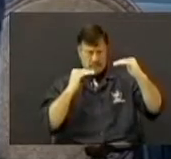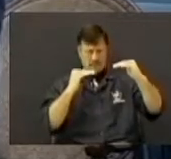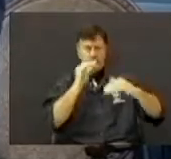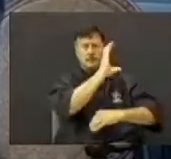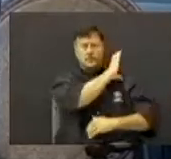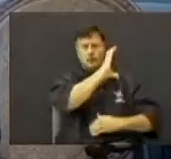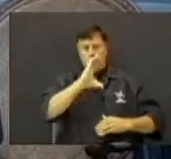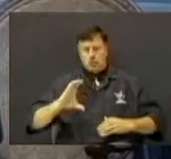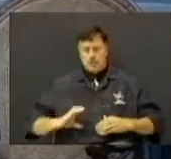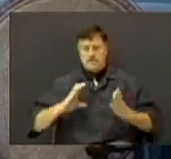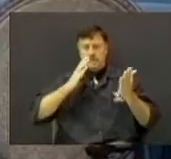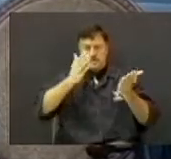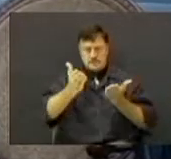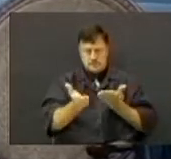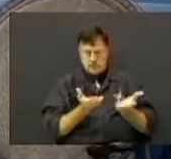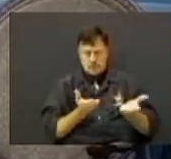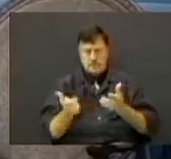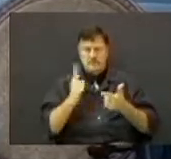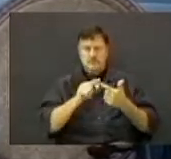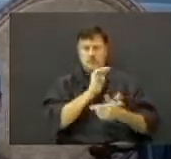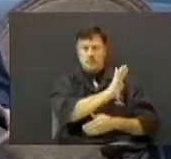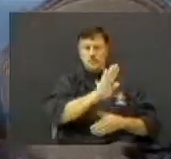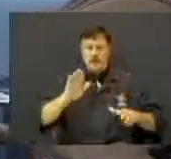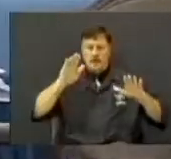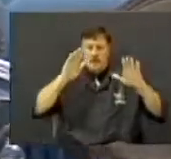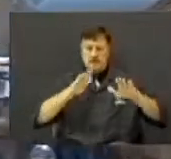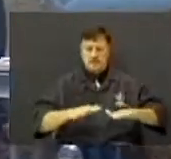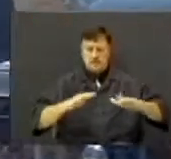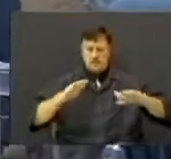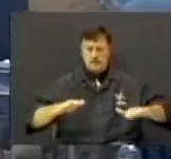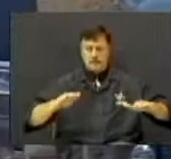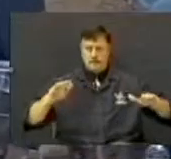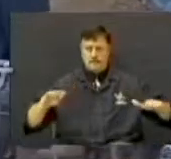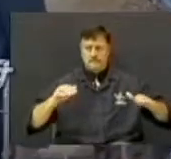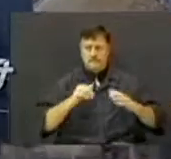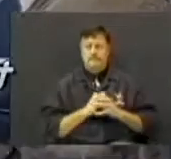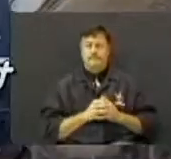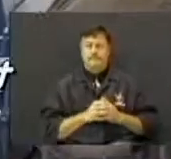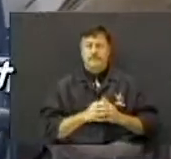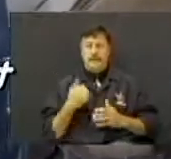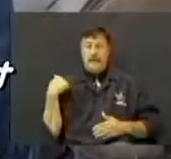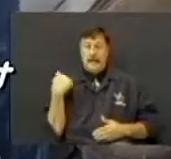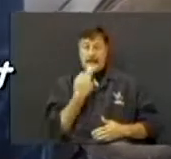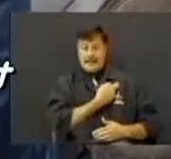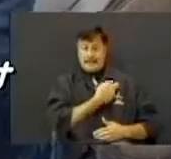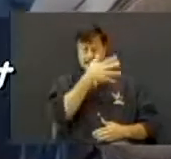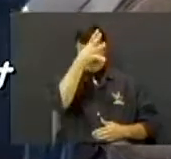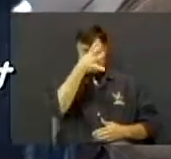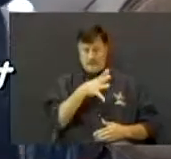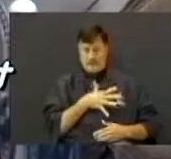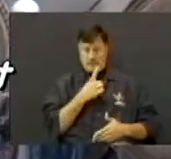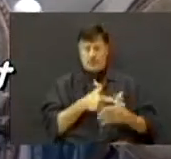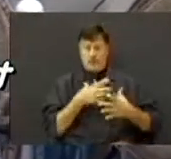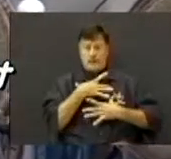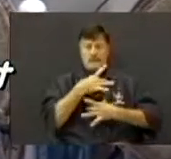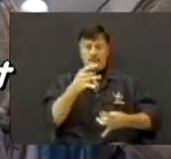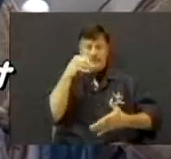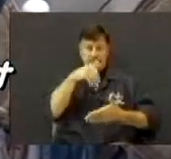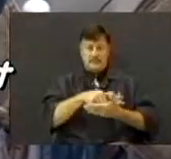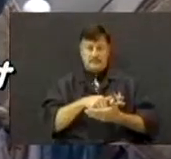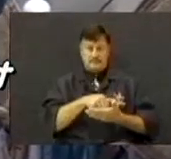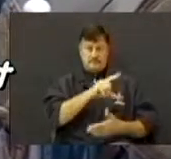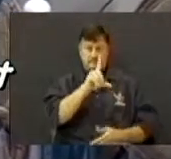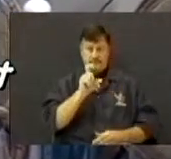to their children. Because I'm going to be honest with you. Us men, here's what we're interested in.